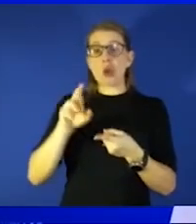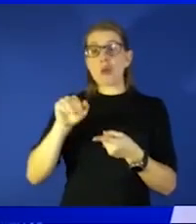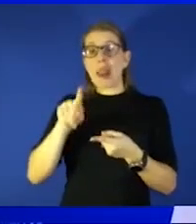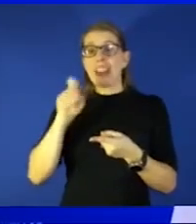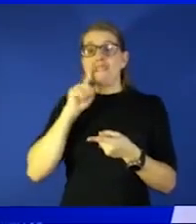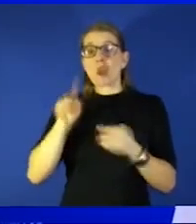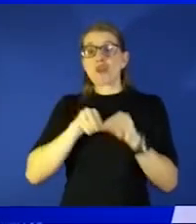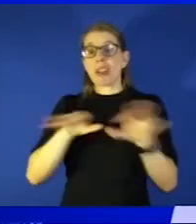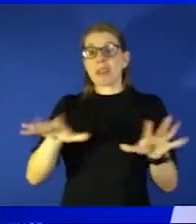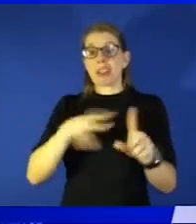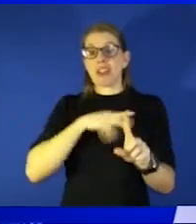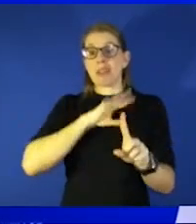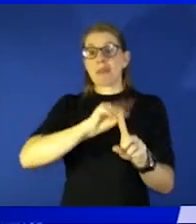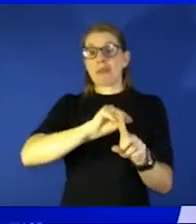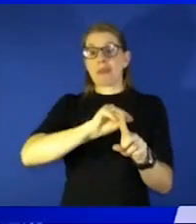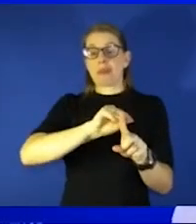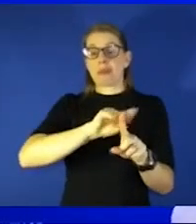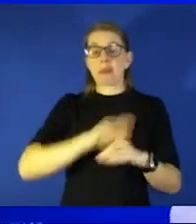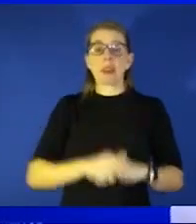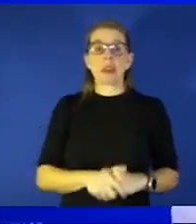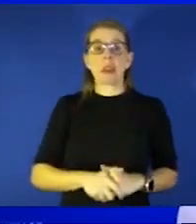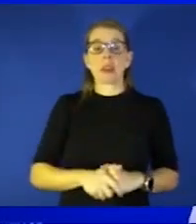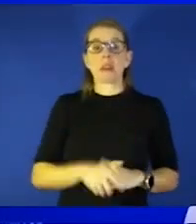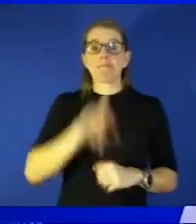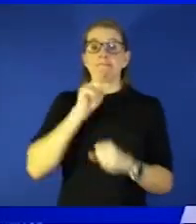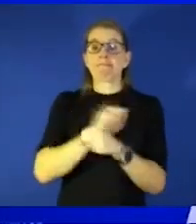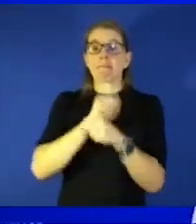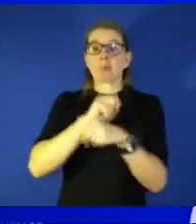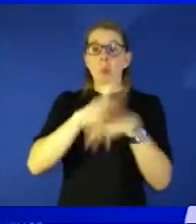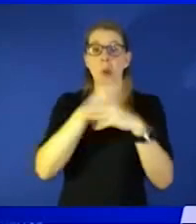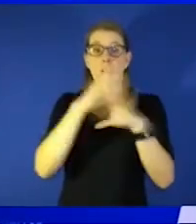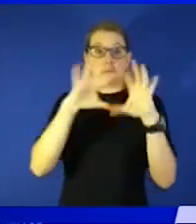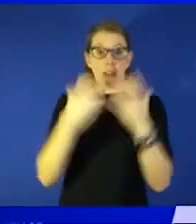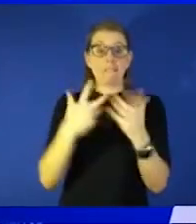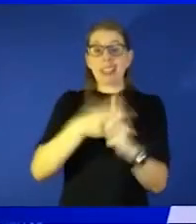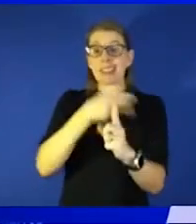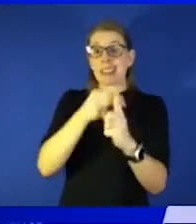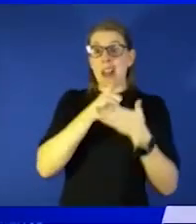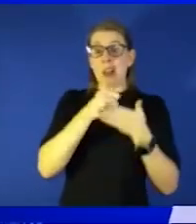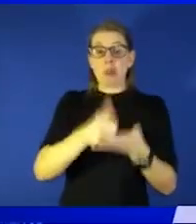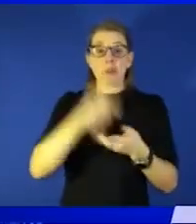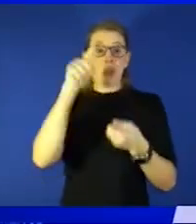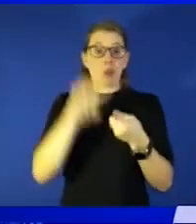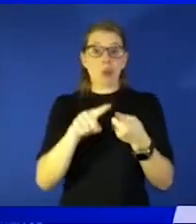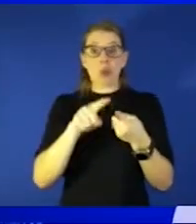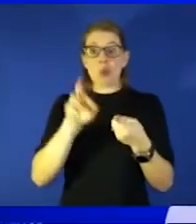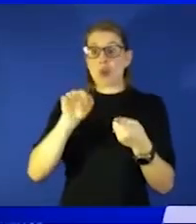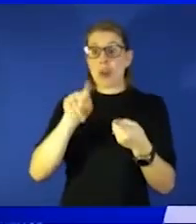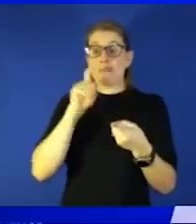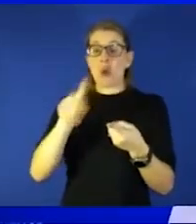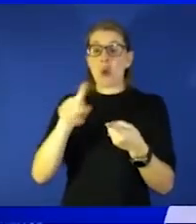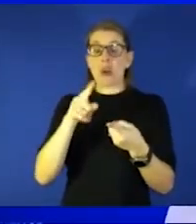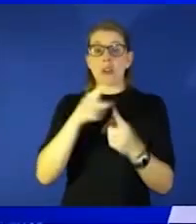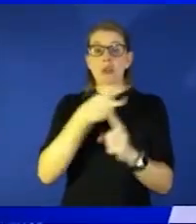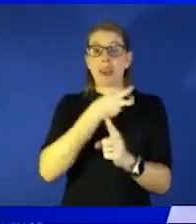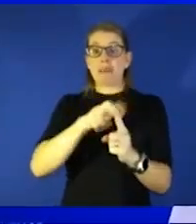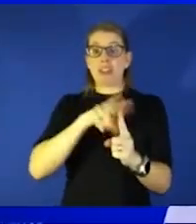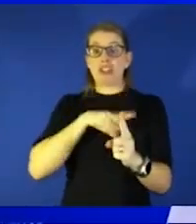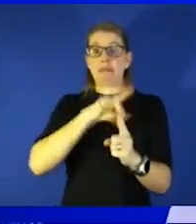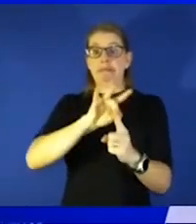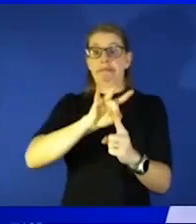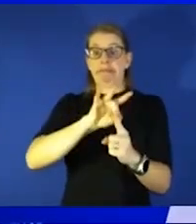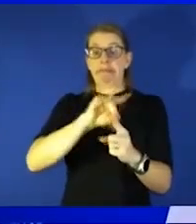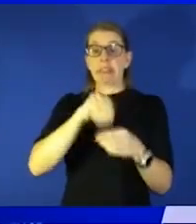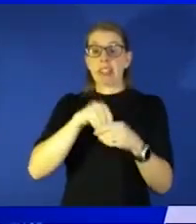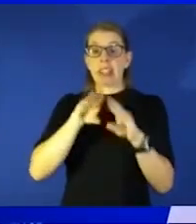from real world experience that vaccines did help reduce the rate of transmission especially in households unfortunately with omicron